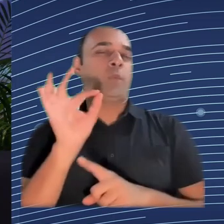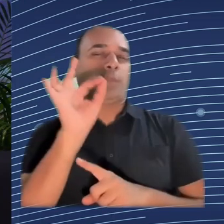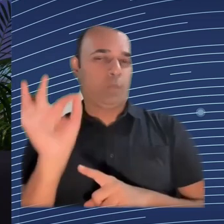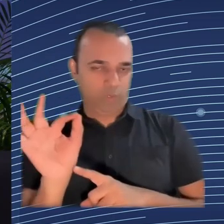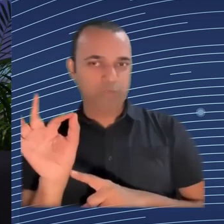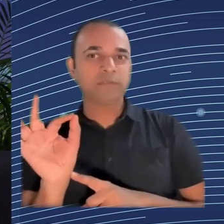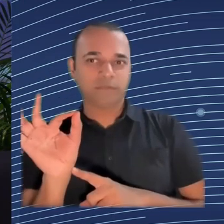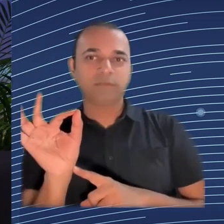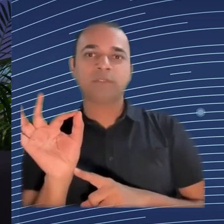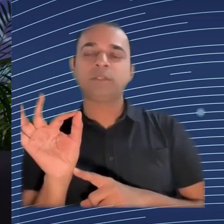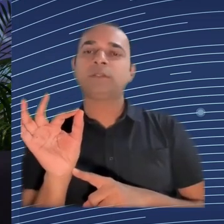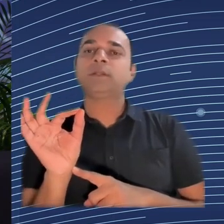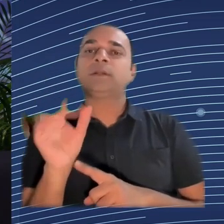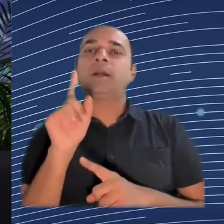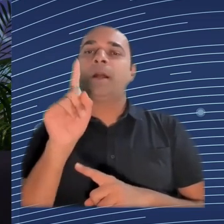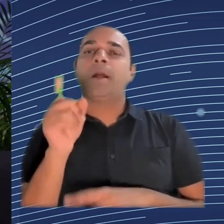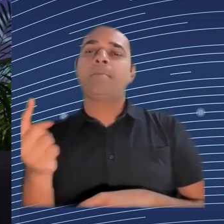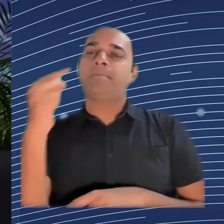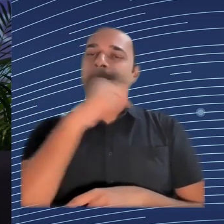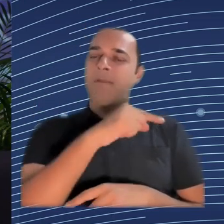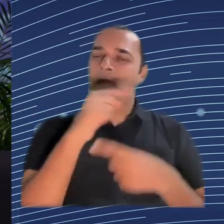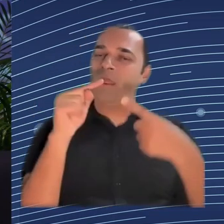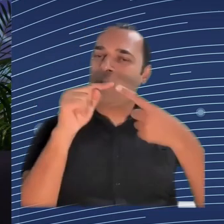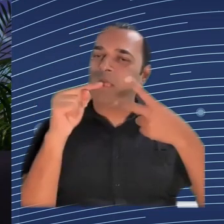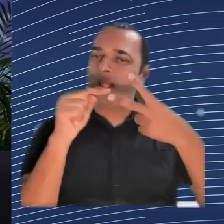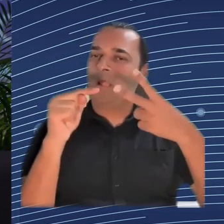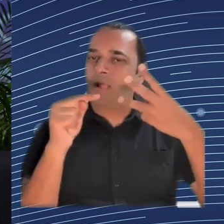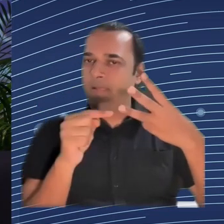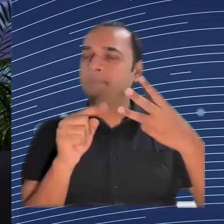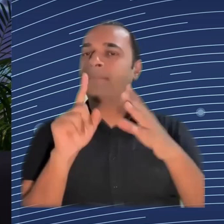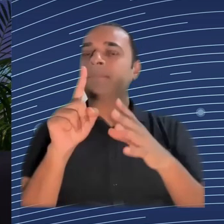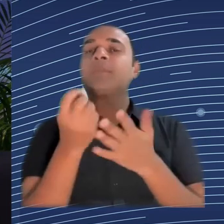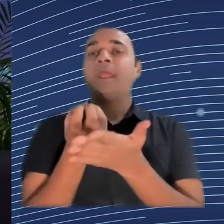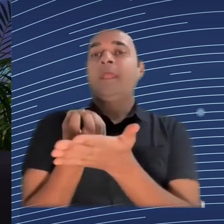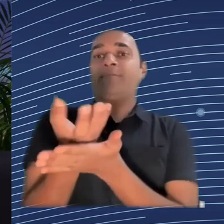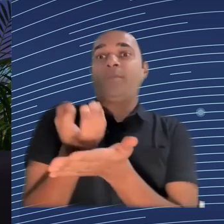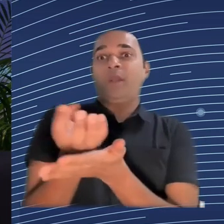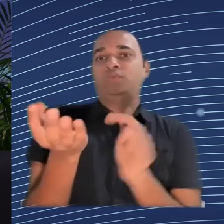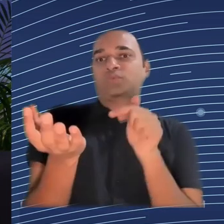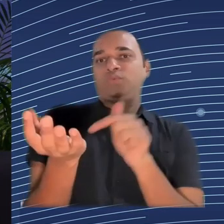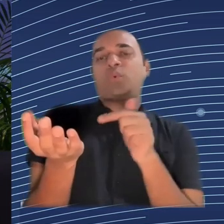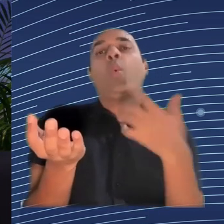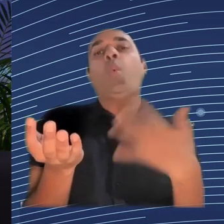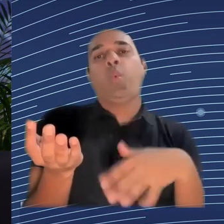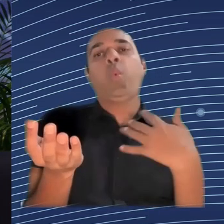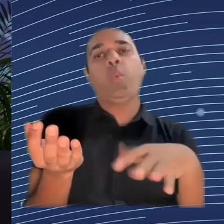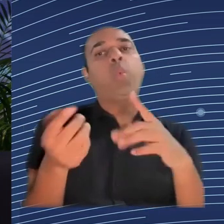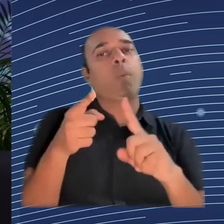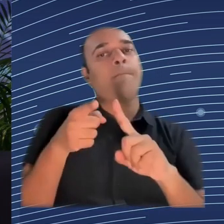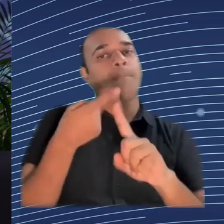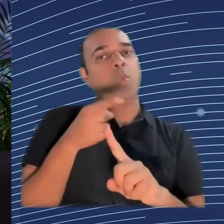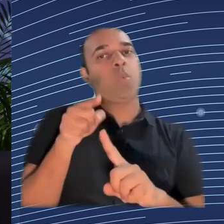both are key in the whole process. And in particular for those, potentially are not the end user